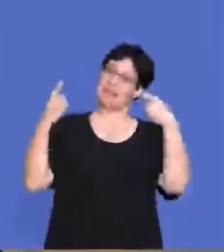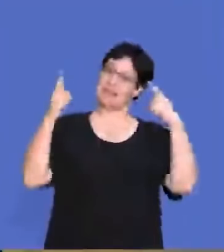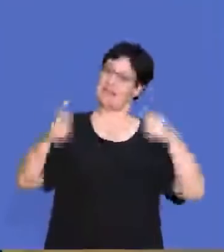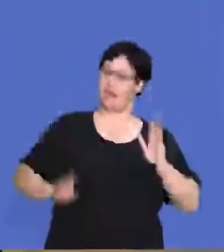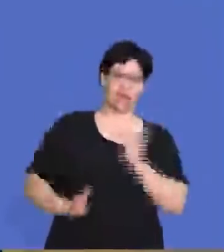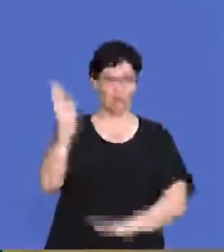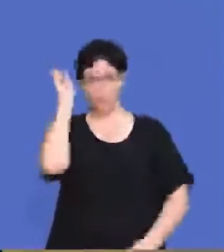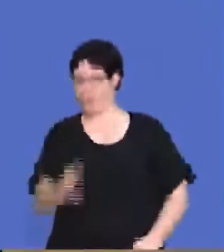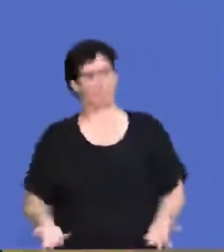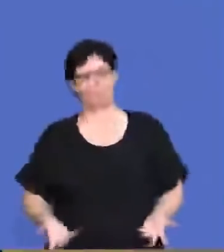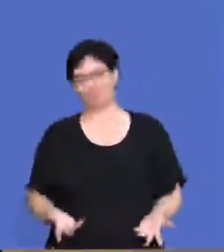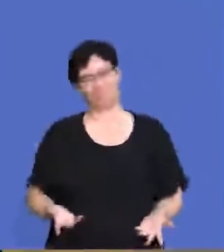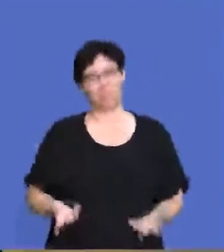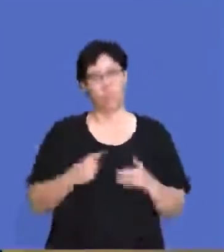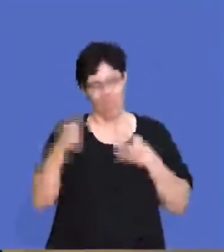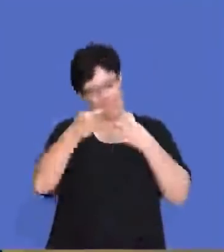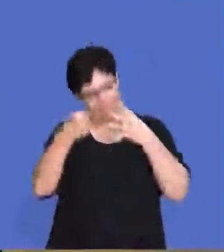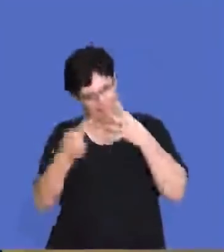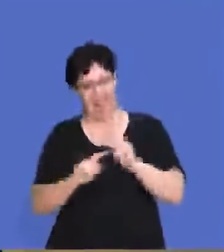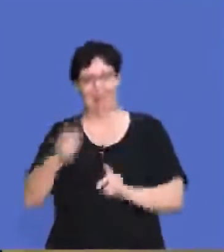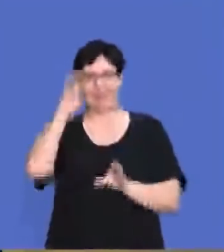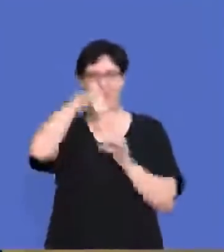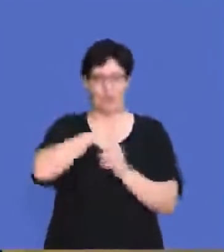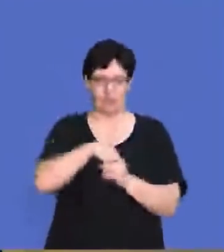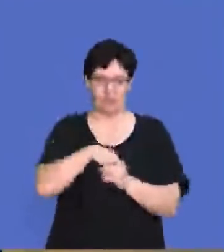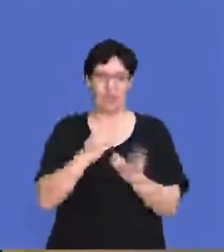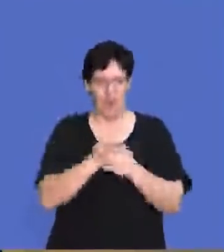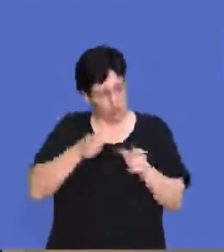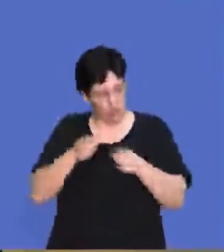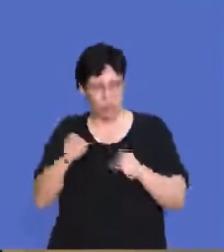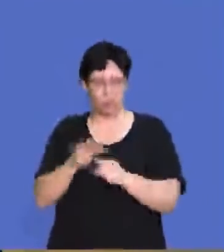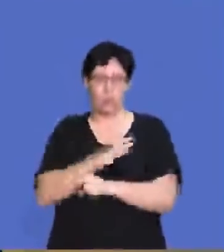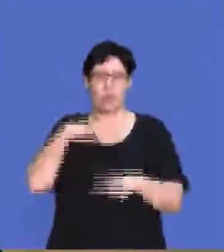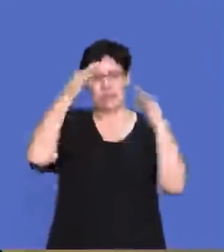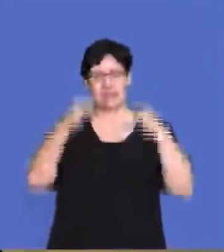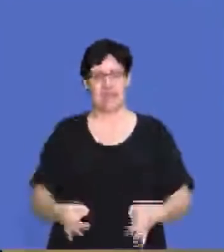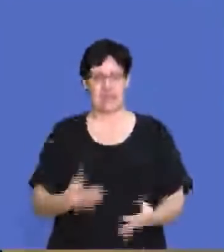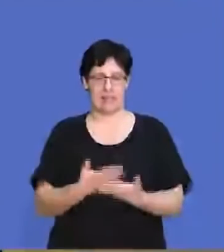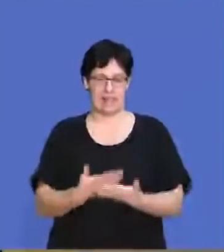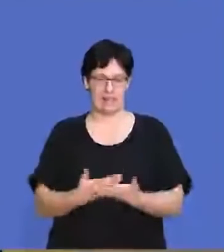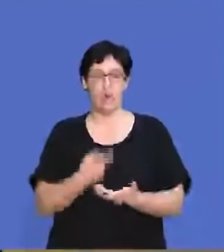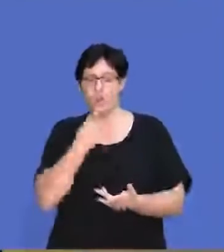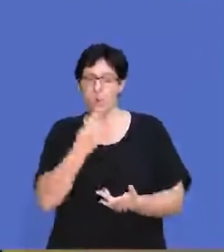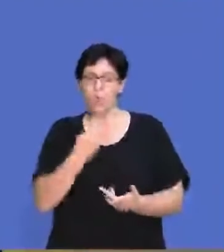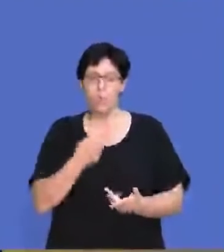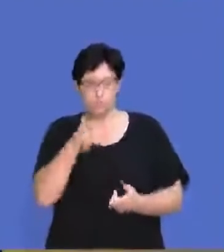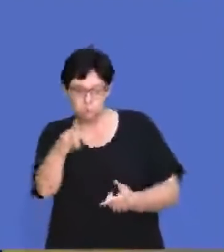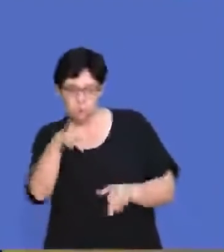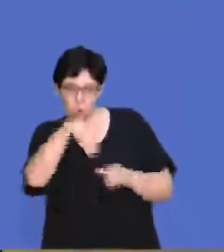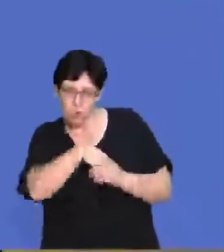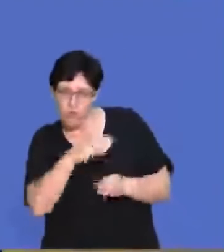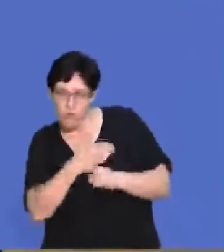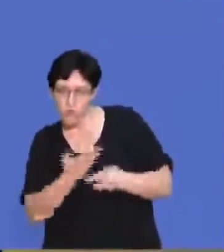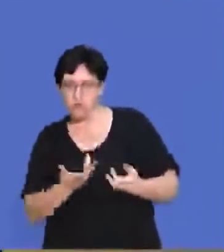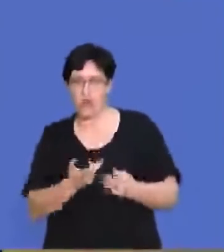successful. And there's a lot of other factors there, but we have full control. We can decide who do we want to work in our